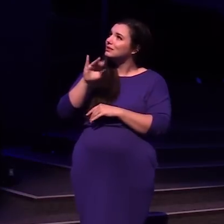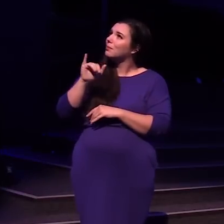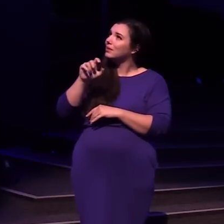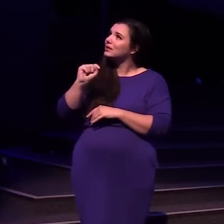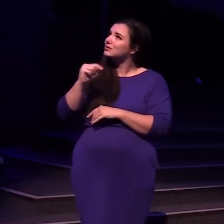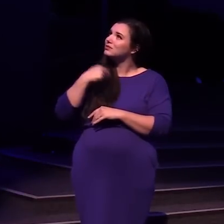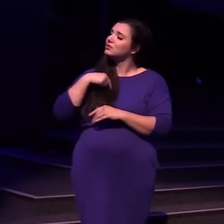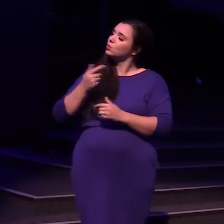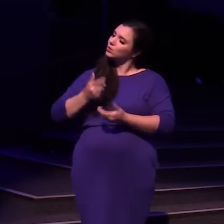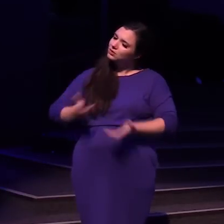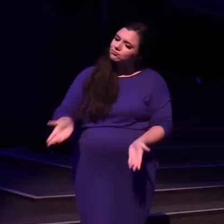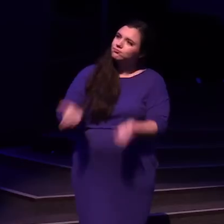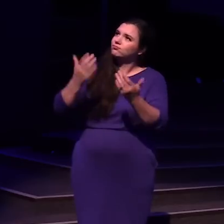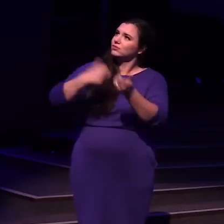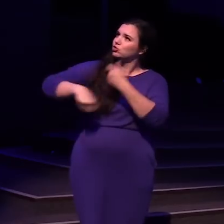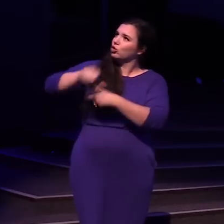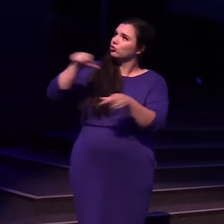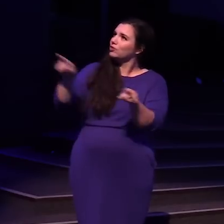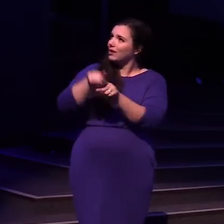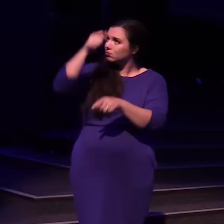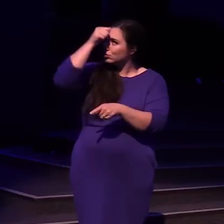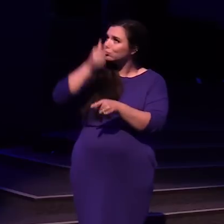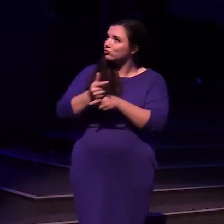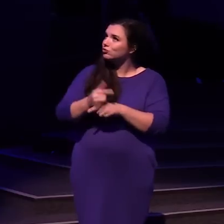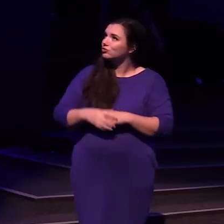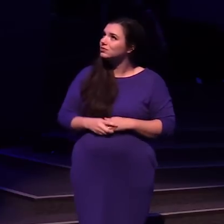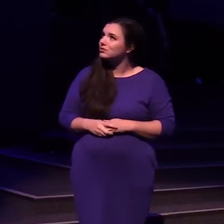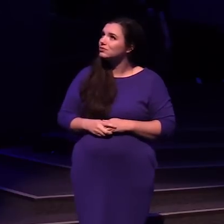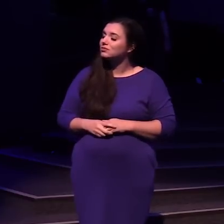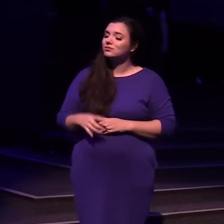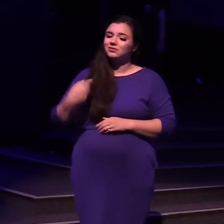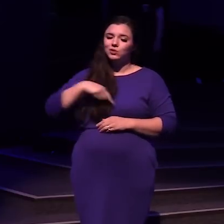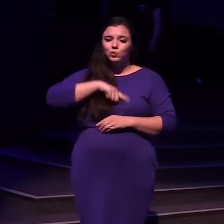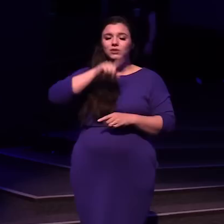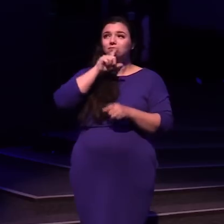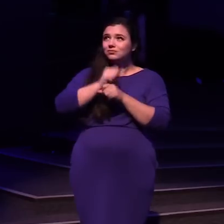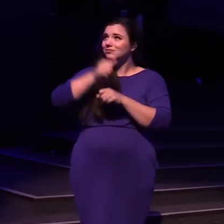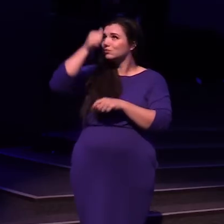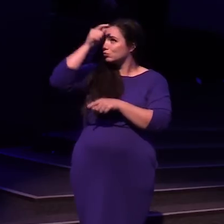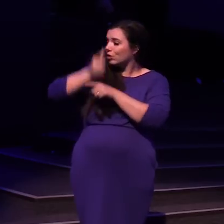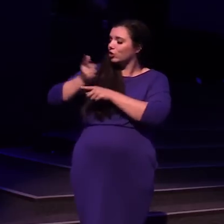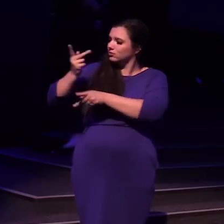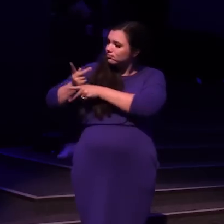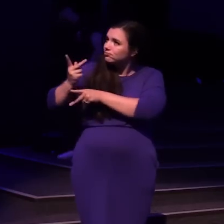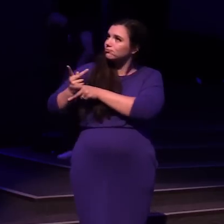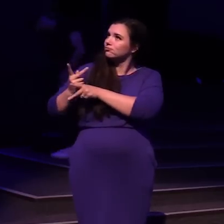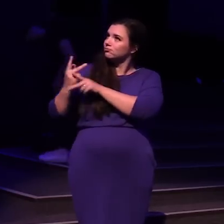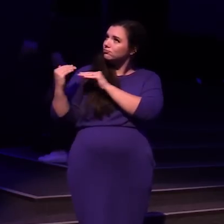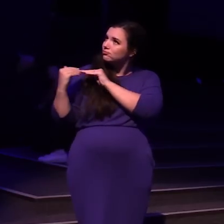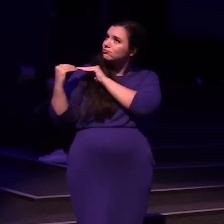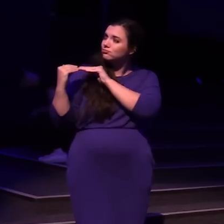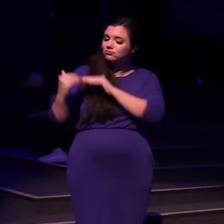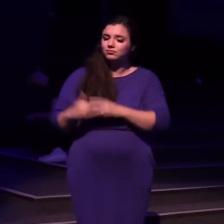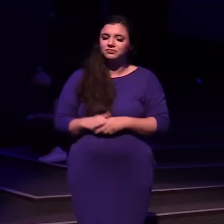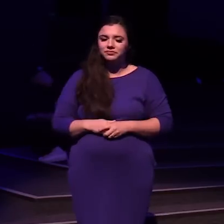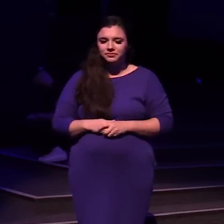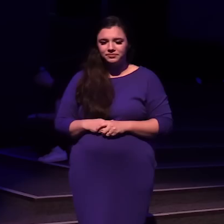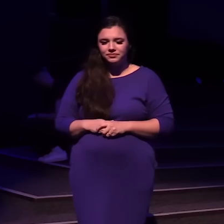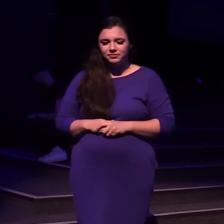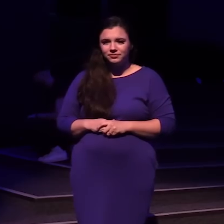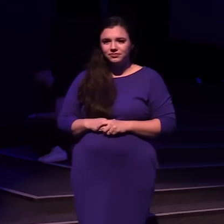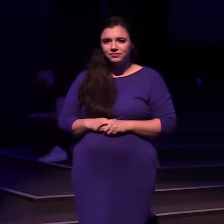lift up each other as brothers, God That we are our brother's keeper Yes Are you ready?